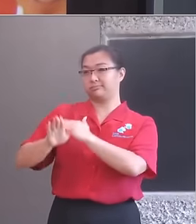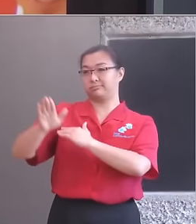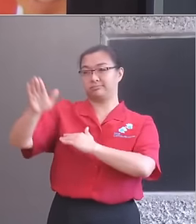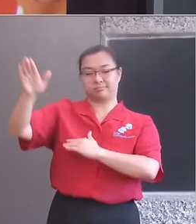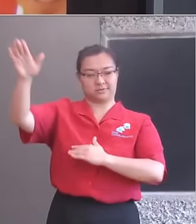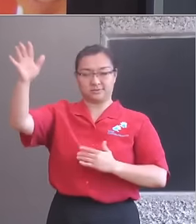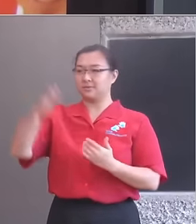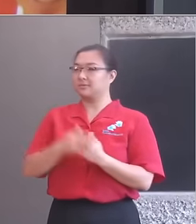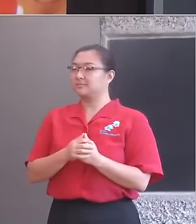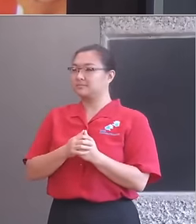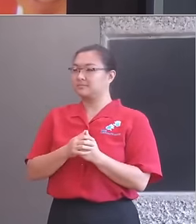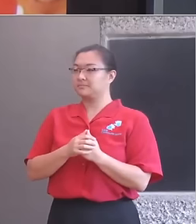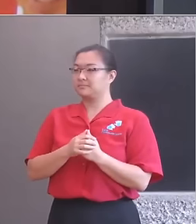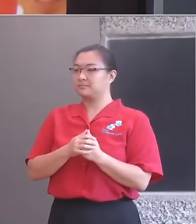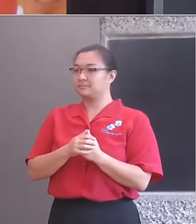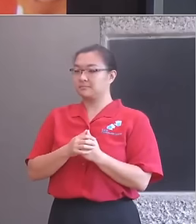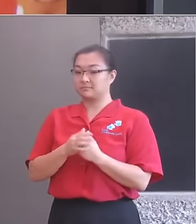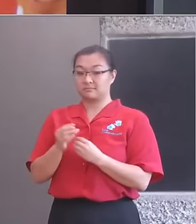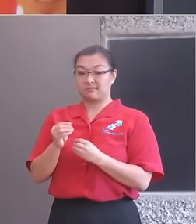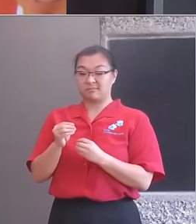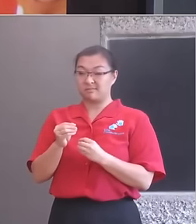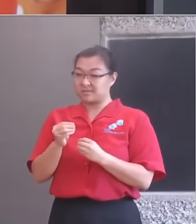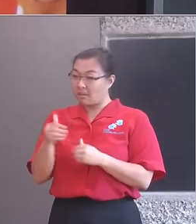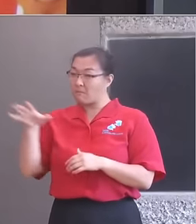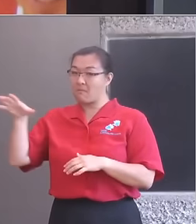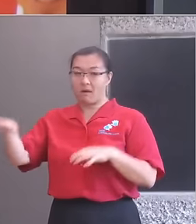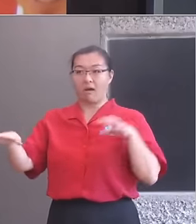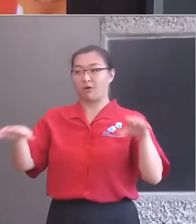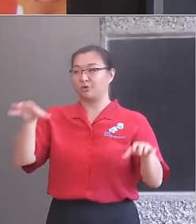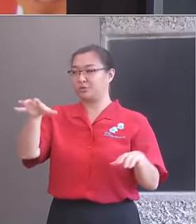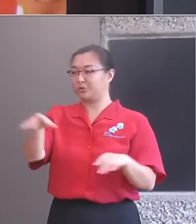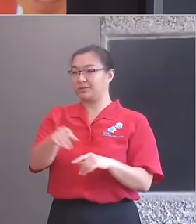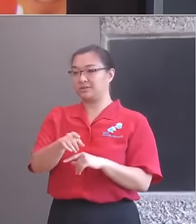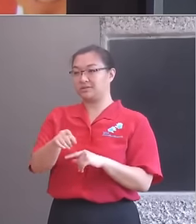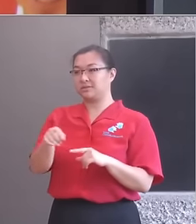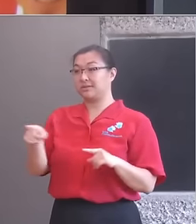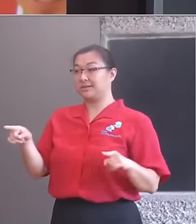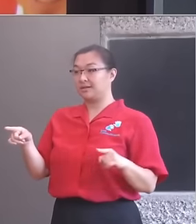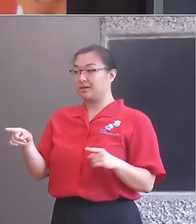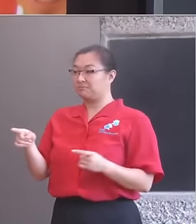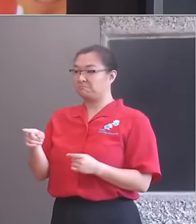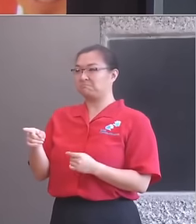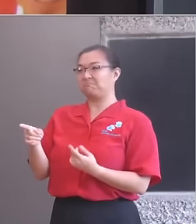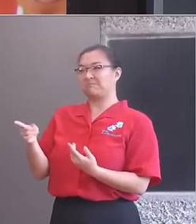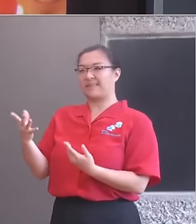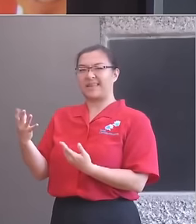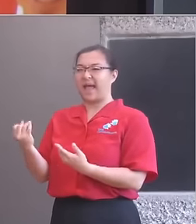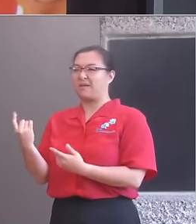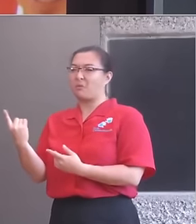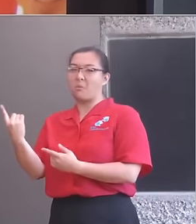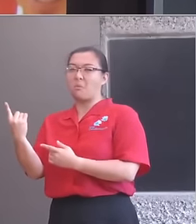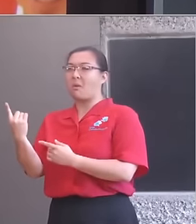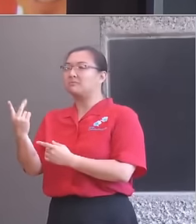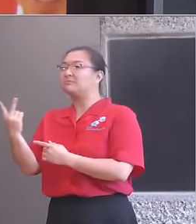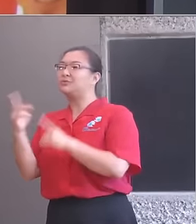States. And while some nations offer up a globe-trotting pop star or a great